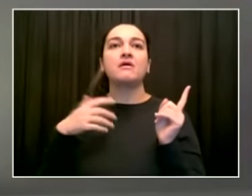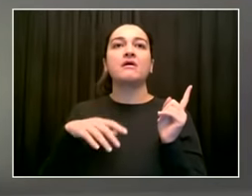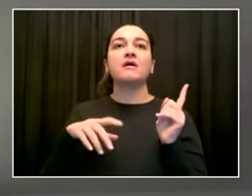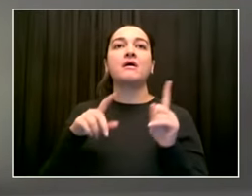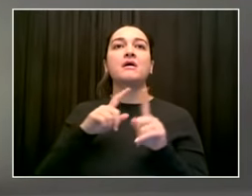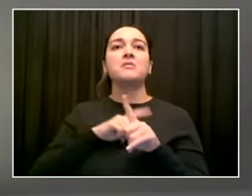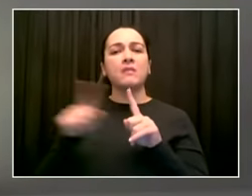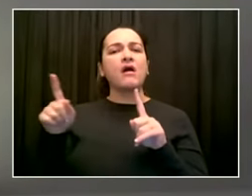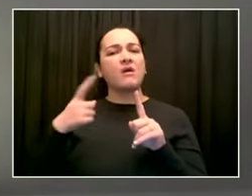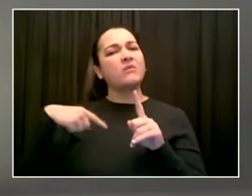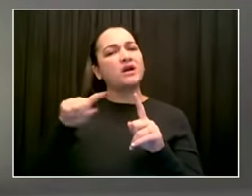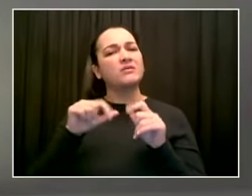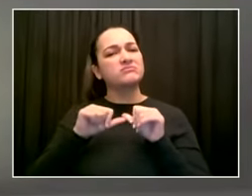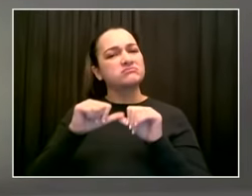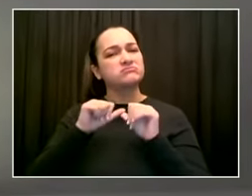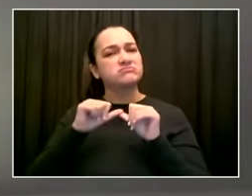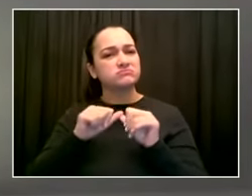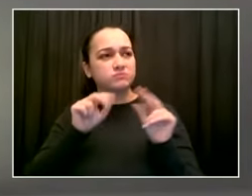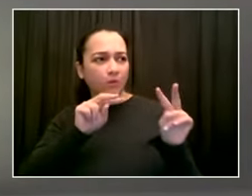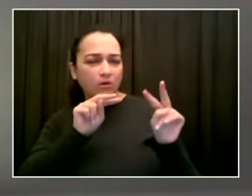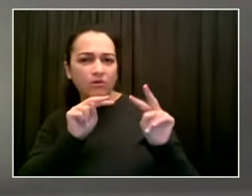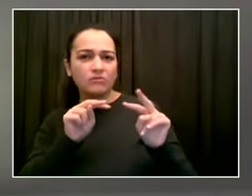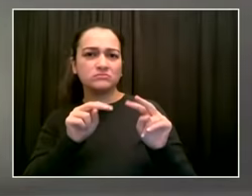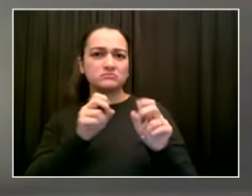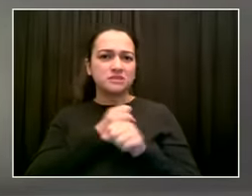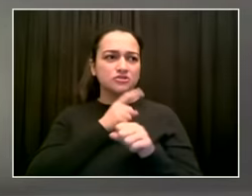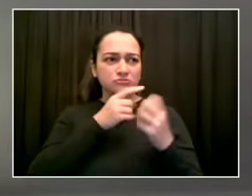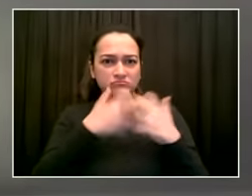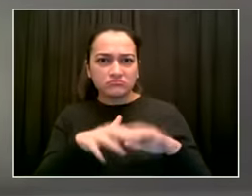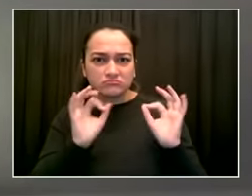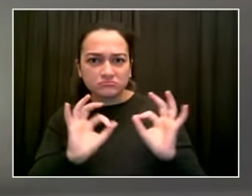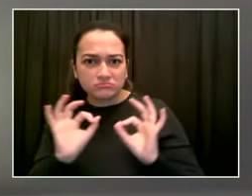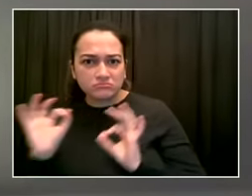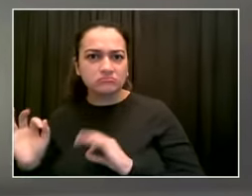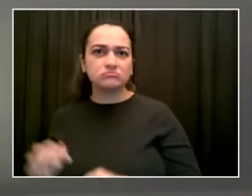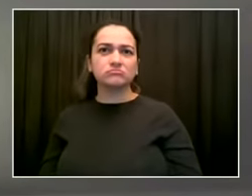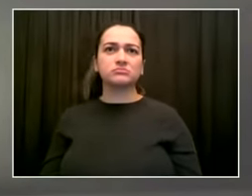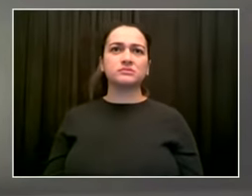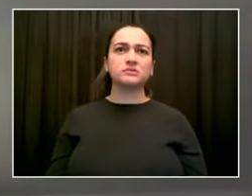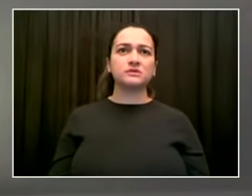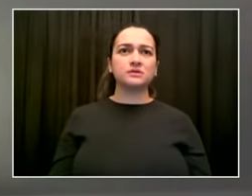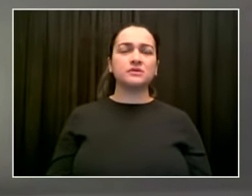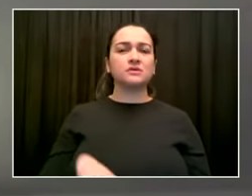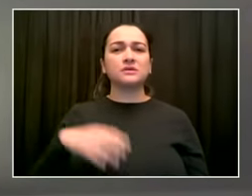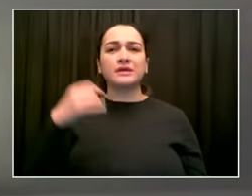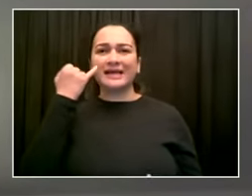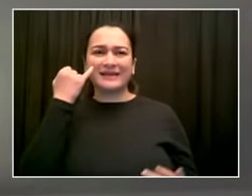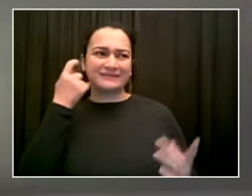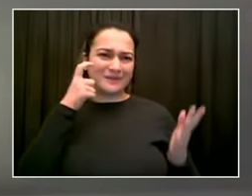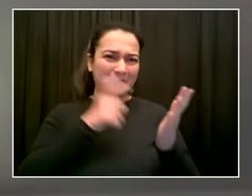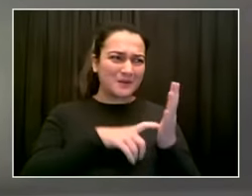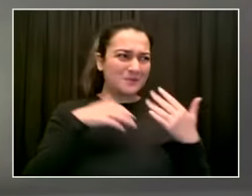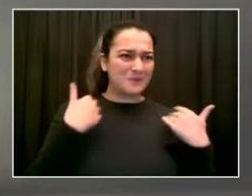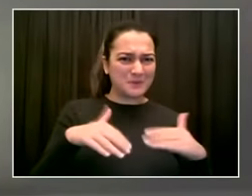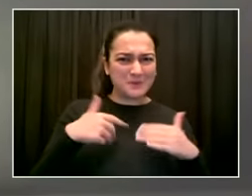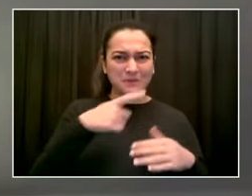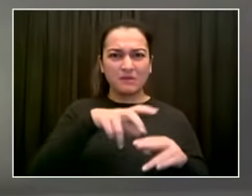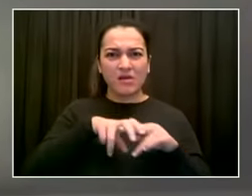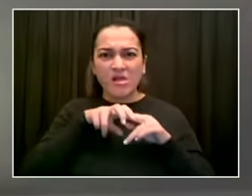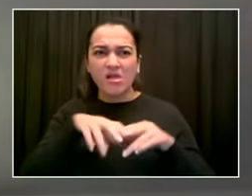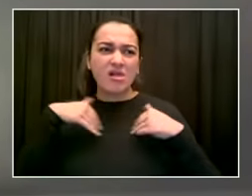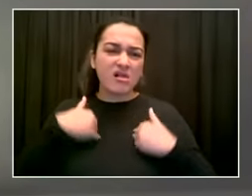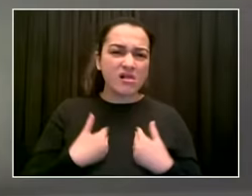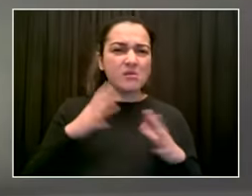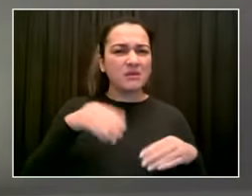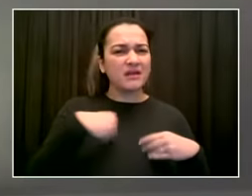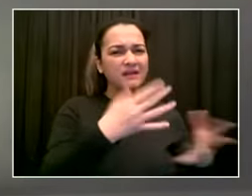if they have to wait, that they're waiting socially distant so that there's no risk of people exposing one another